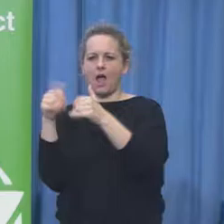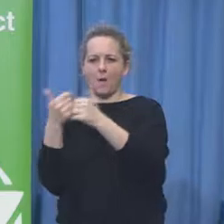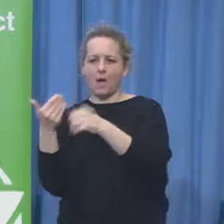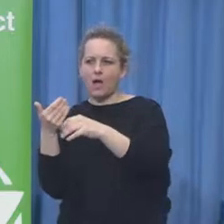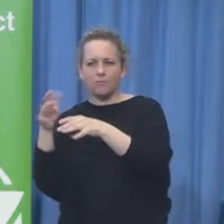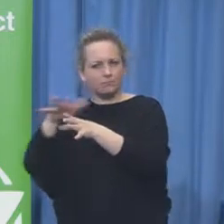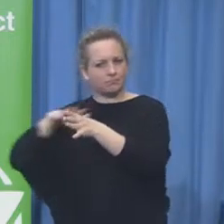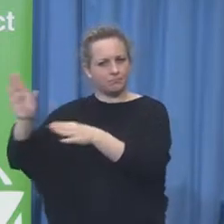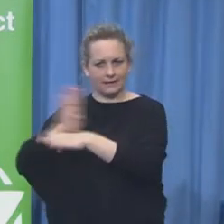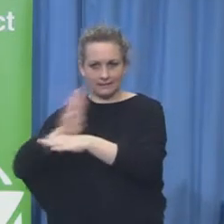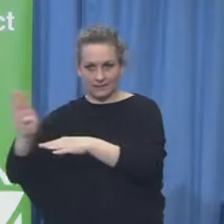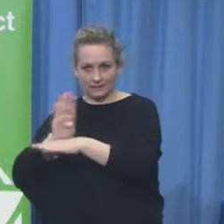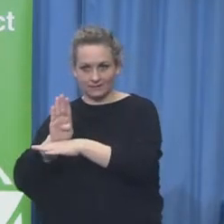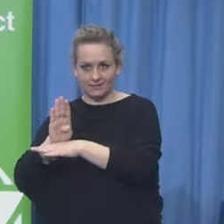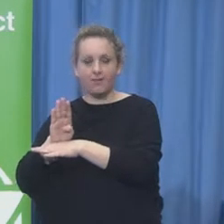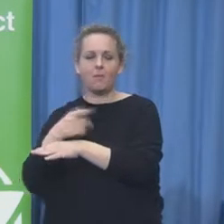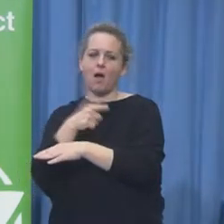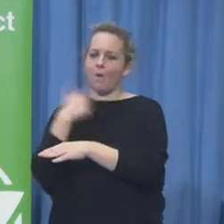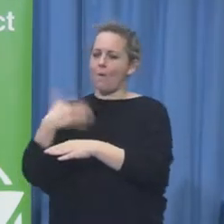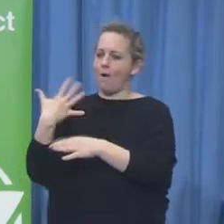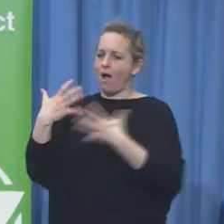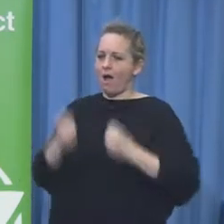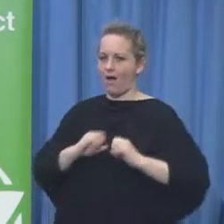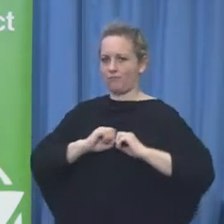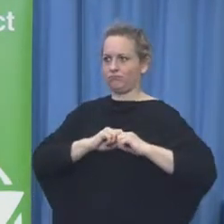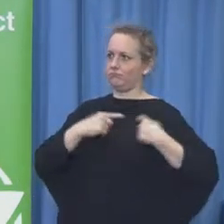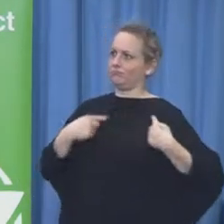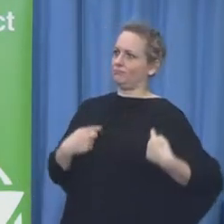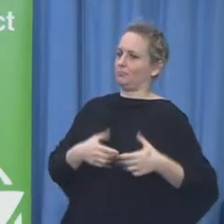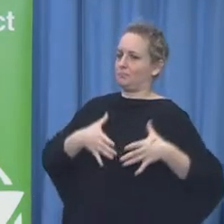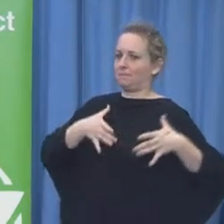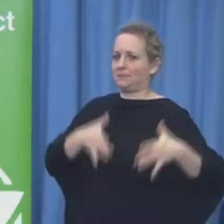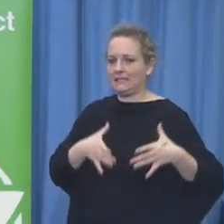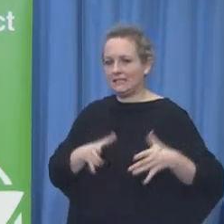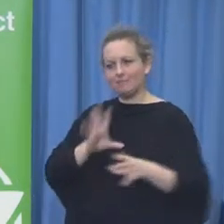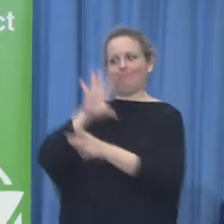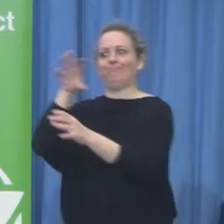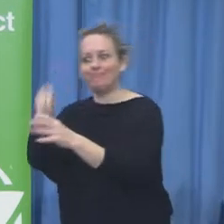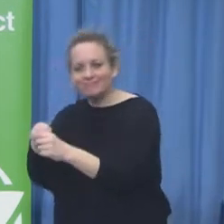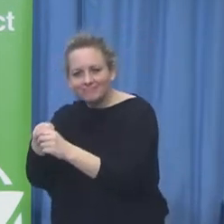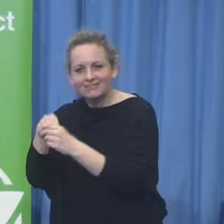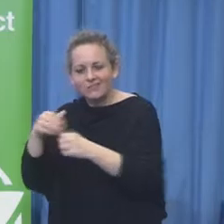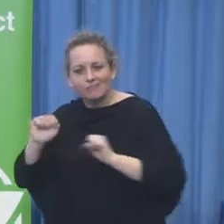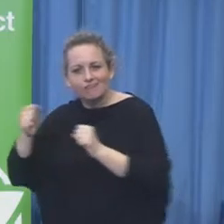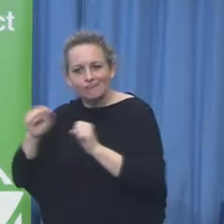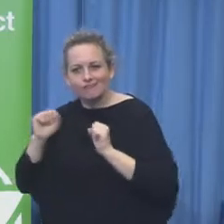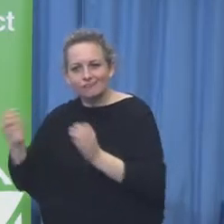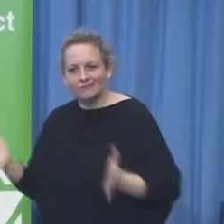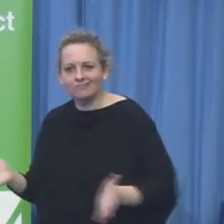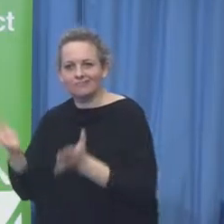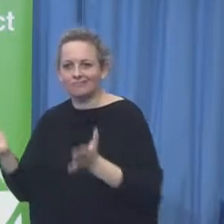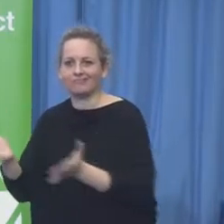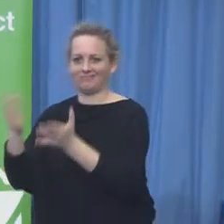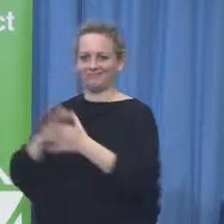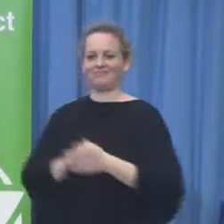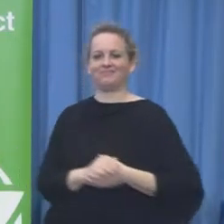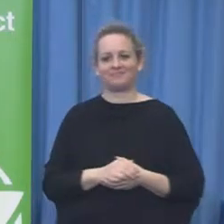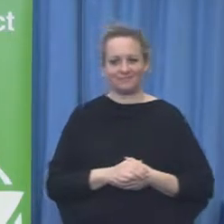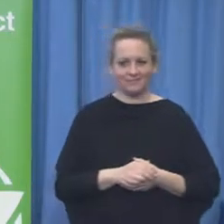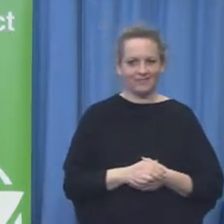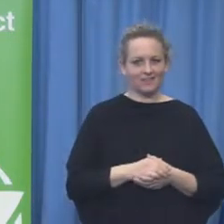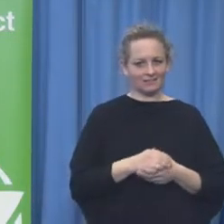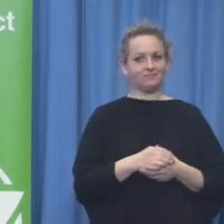interesting is this work that he's speaking about is not actually his role. He decided to do this himself